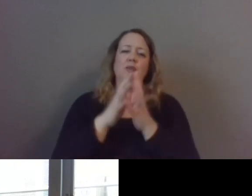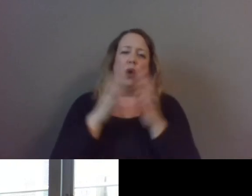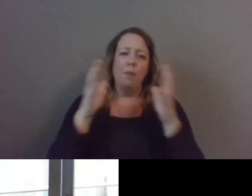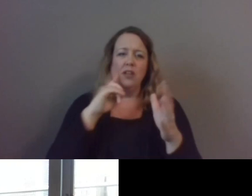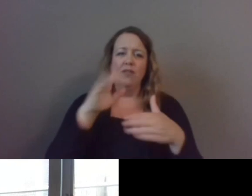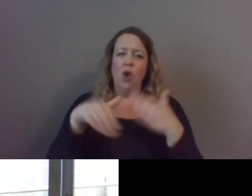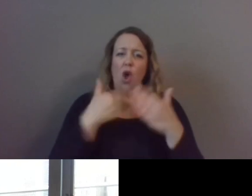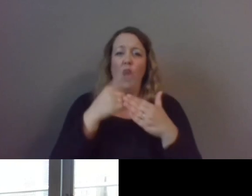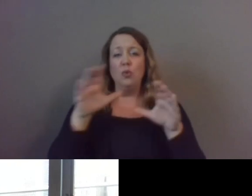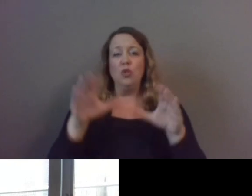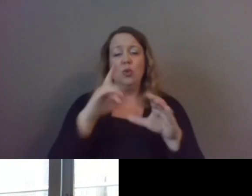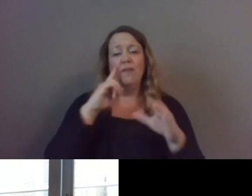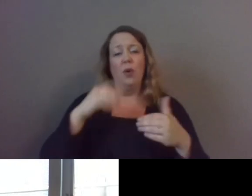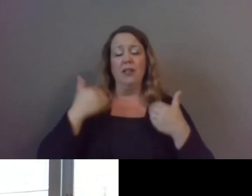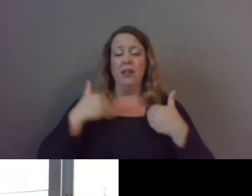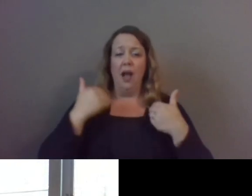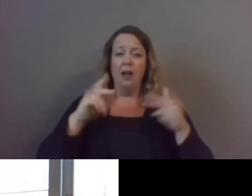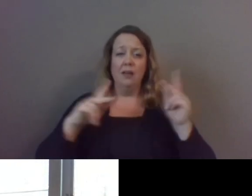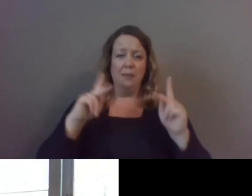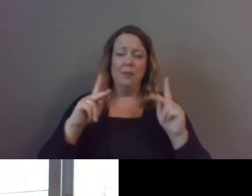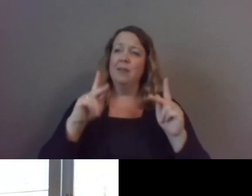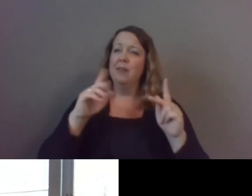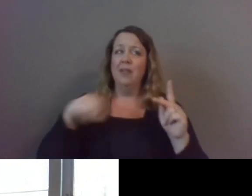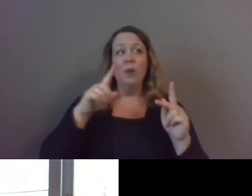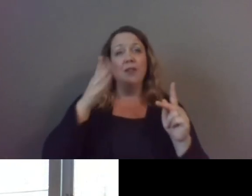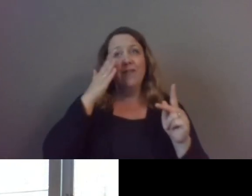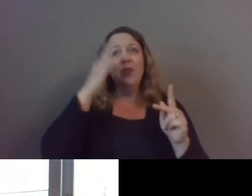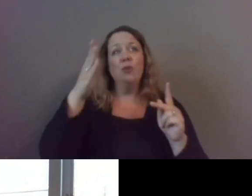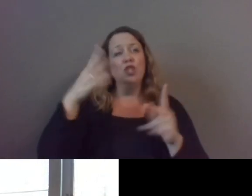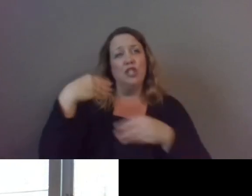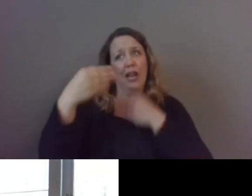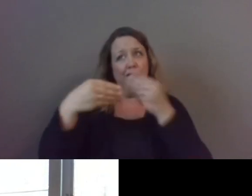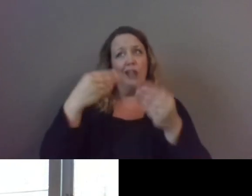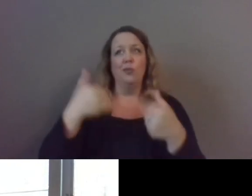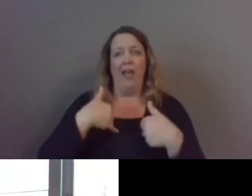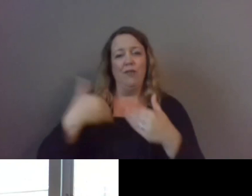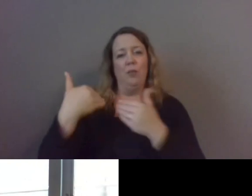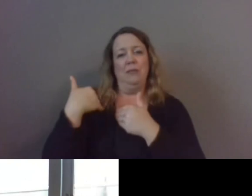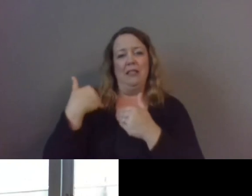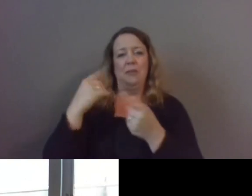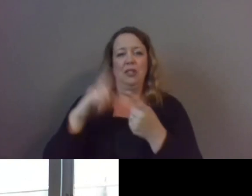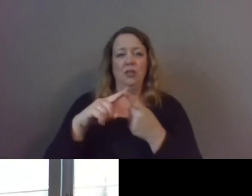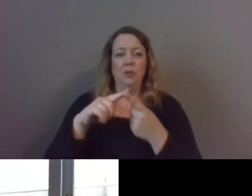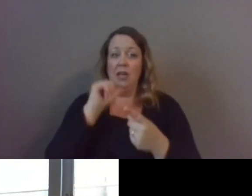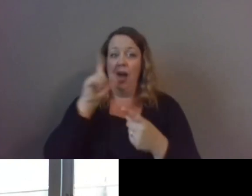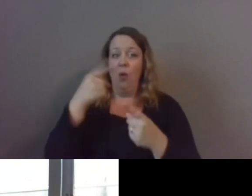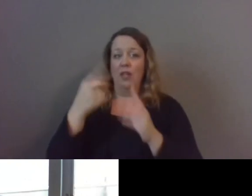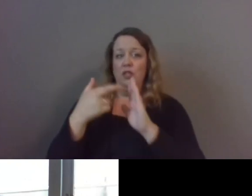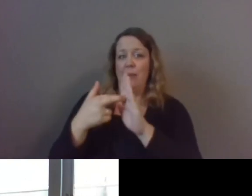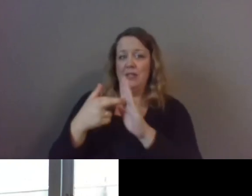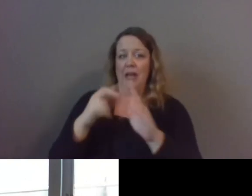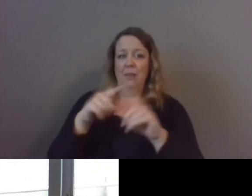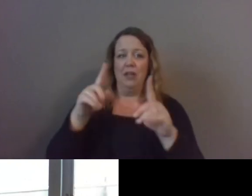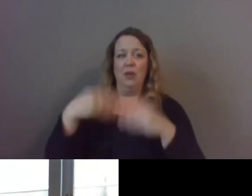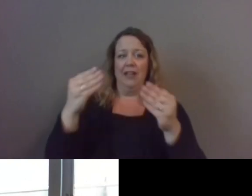all you do for those young ones those future generations that we all have a responsibility to not only represent but give them